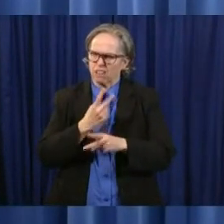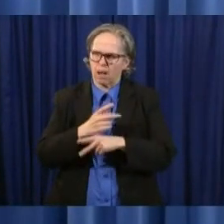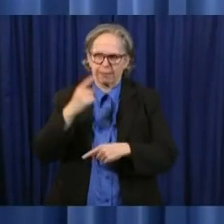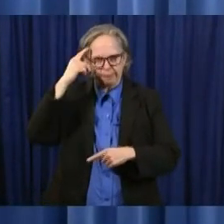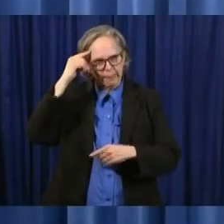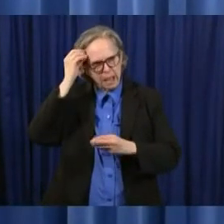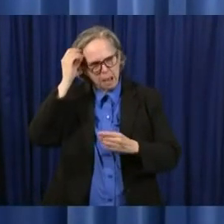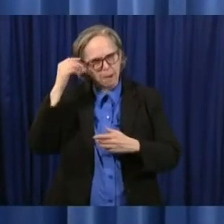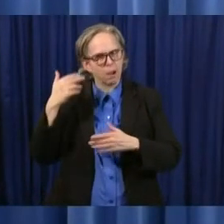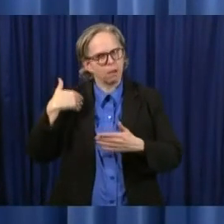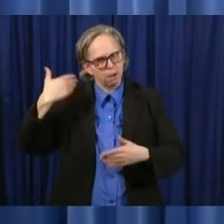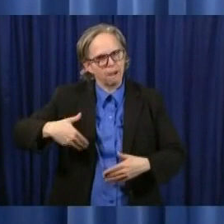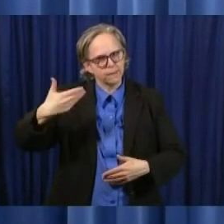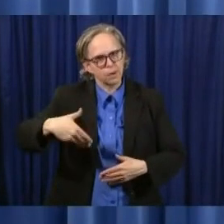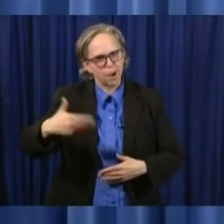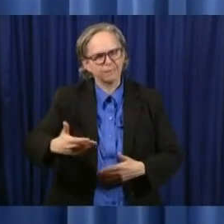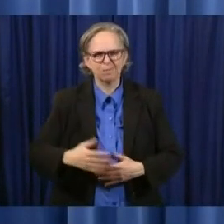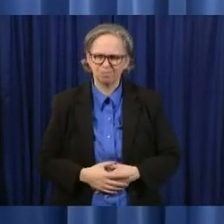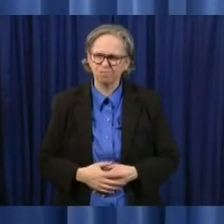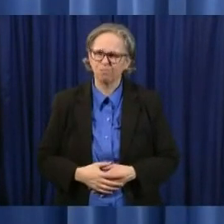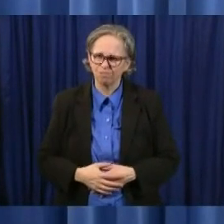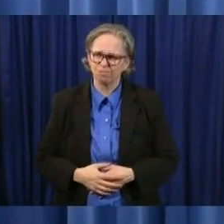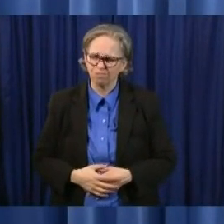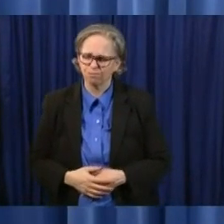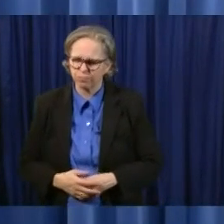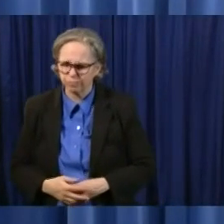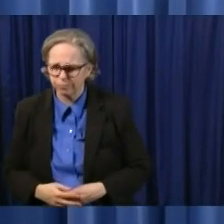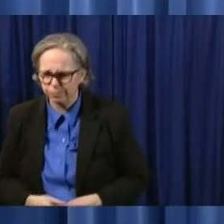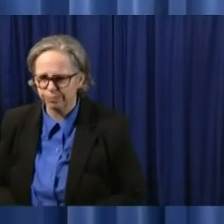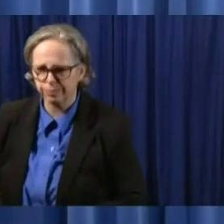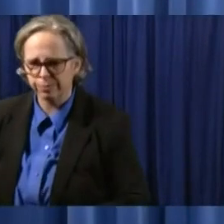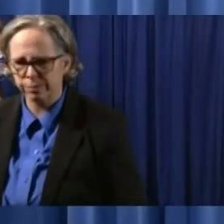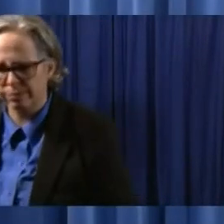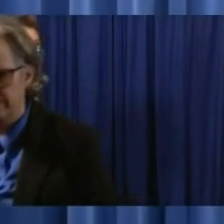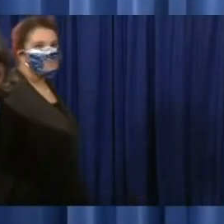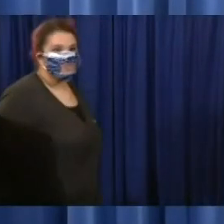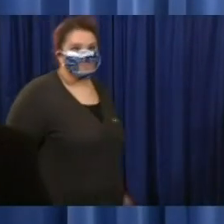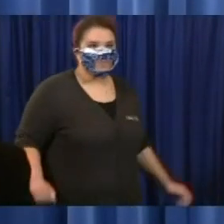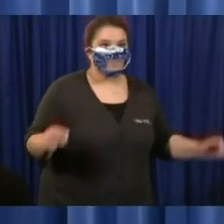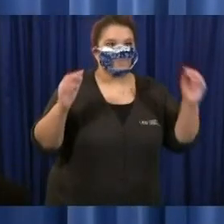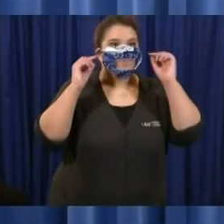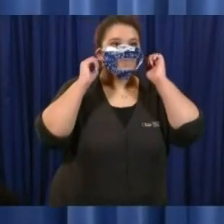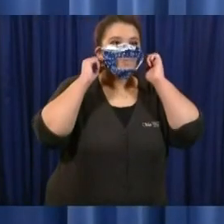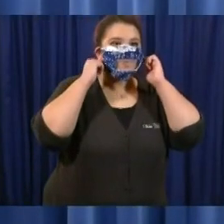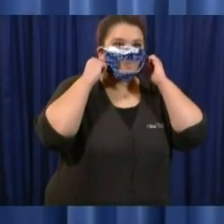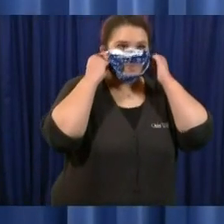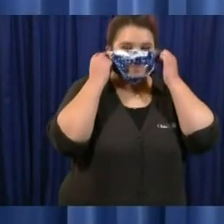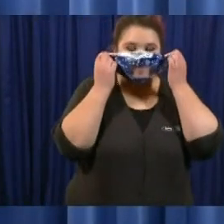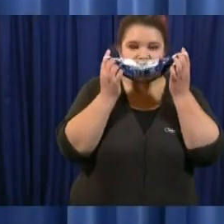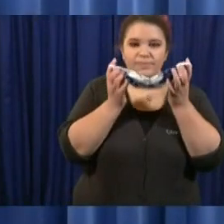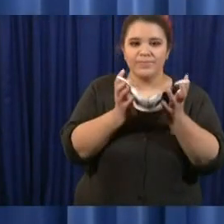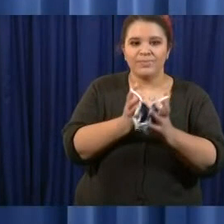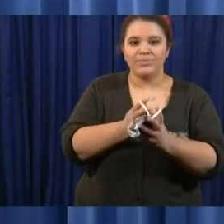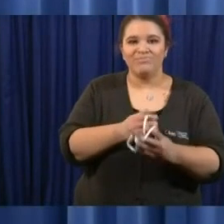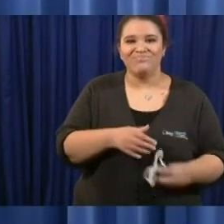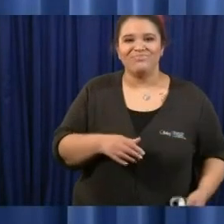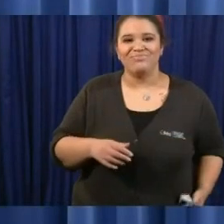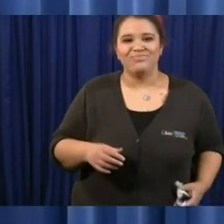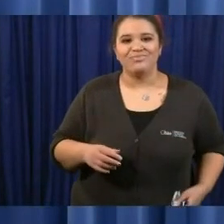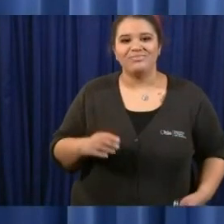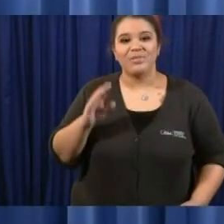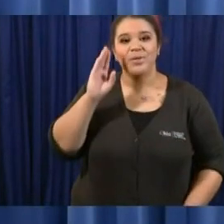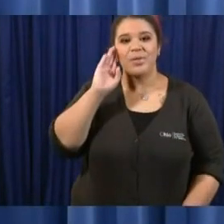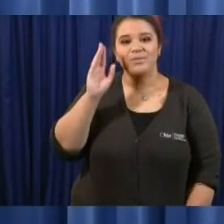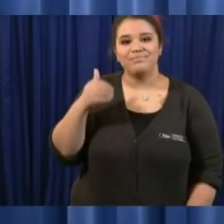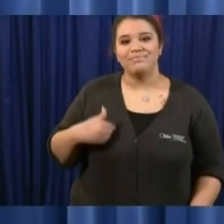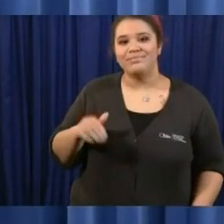this is danny eldridge with hannah news service my question is for the